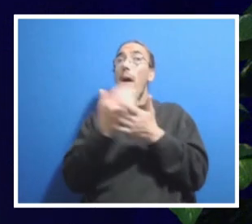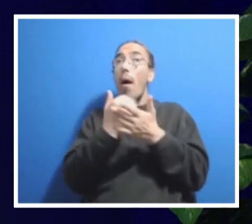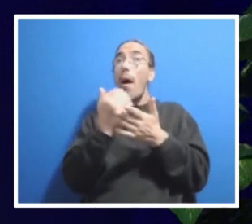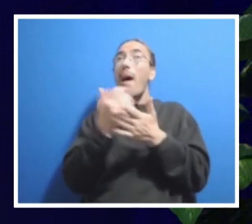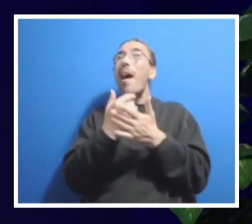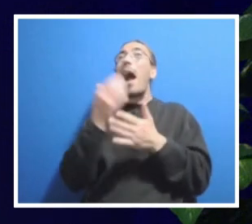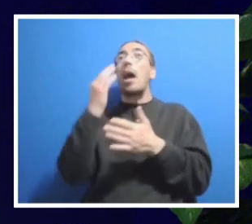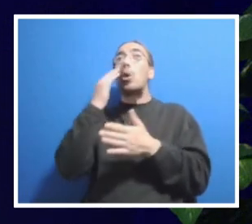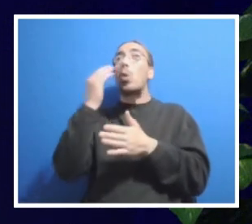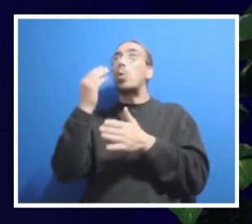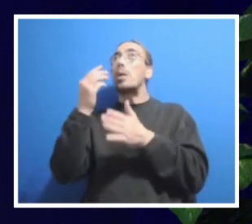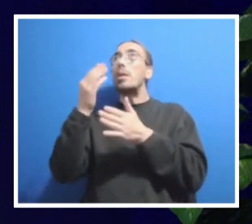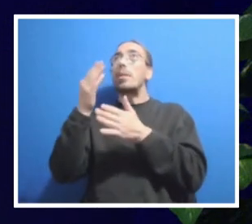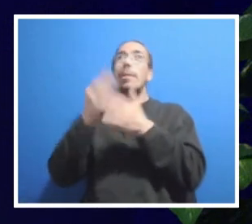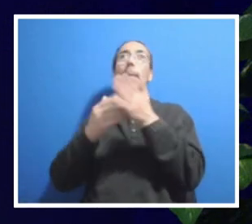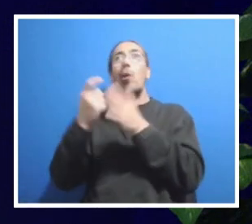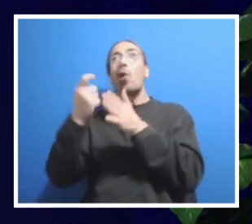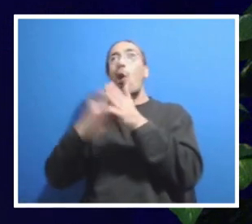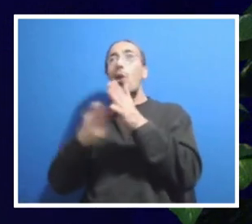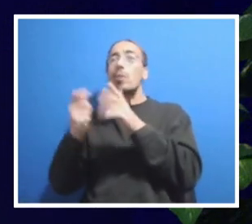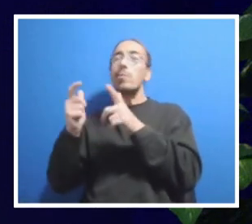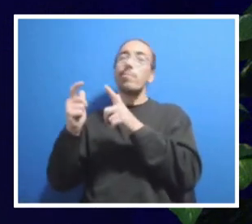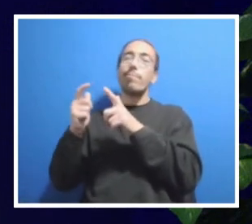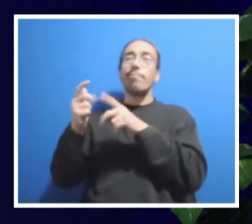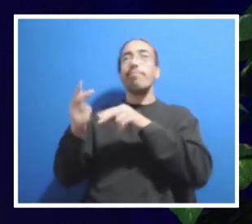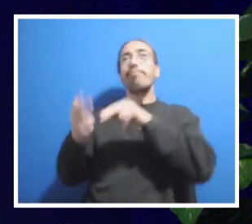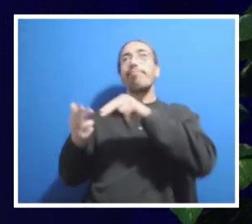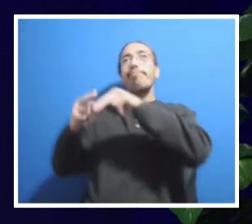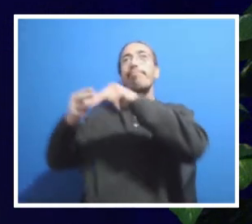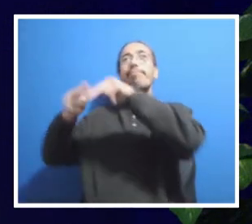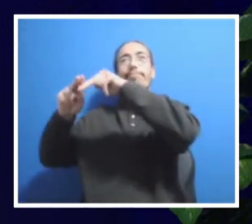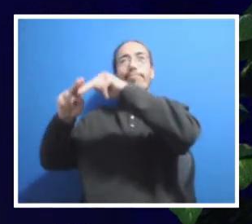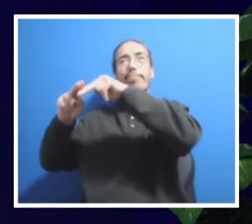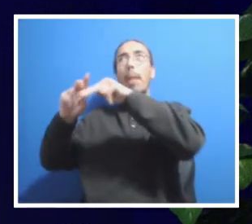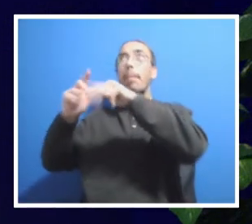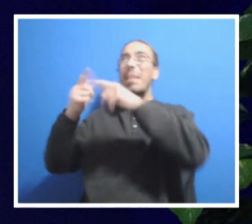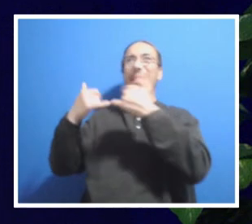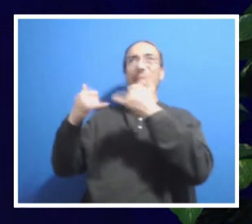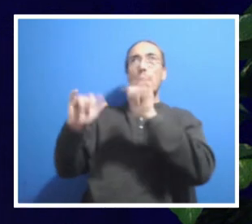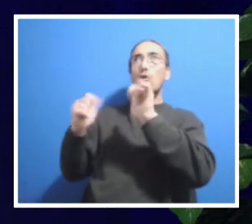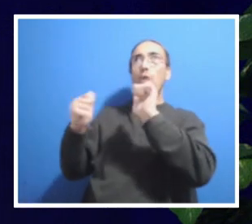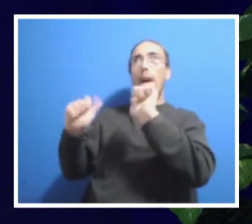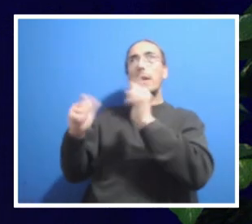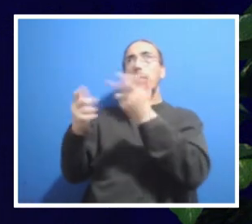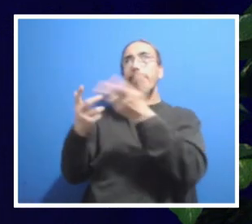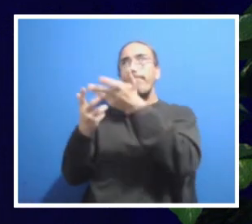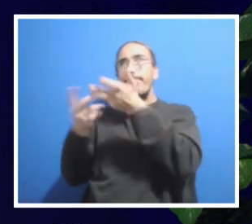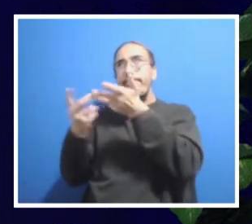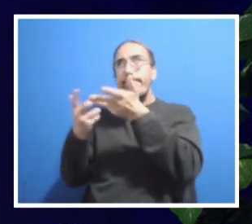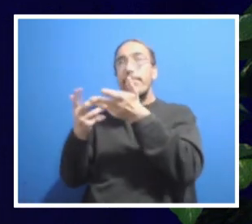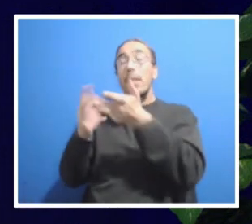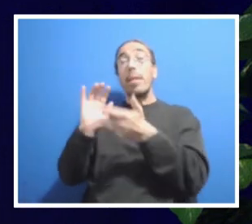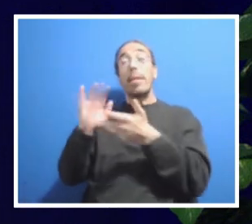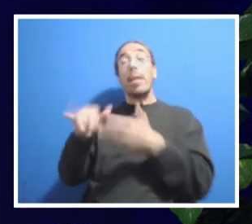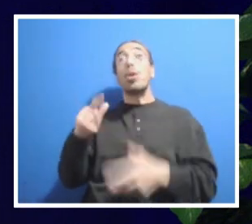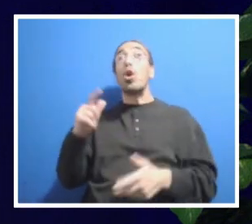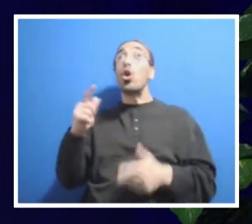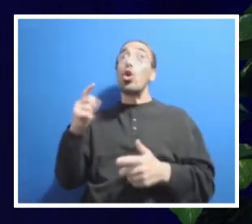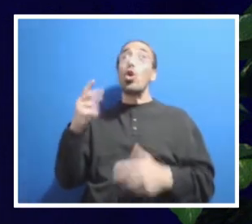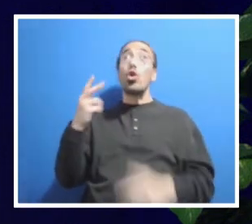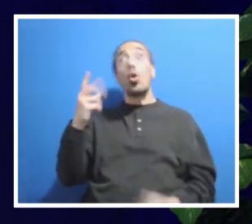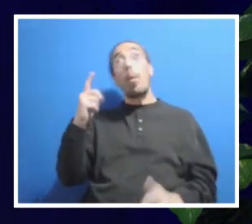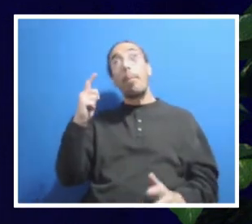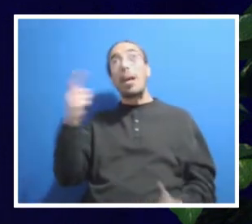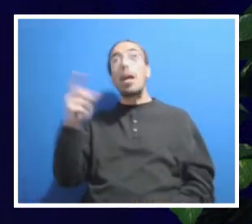from state funding and tuition. And again, that's a challenge for us because those are two of our bigger revenue buckets, both tuition